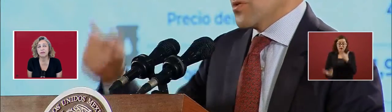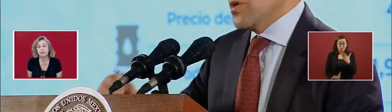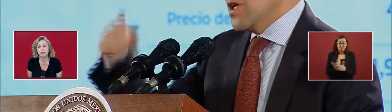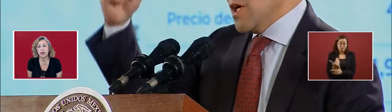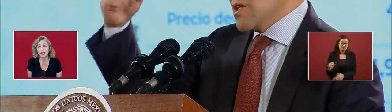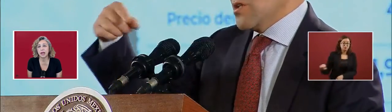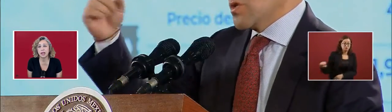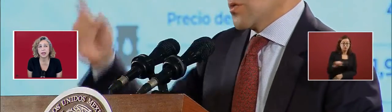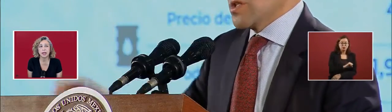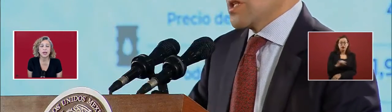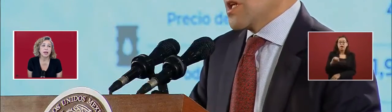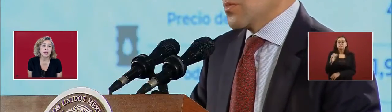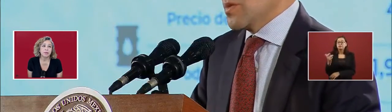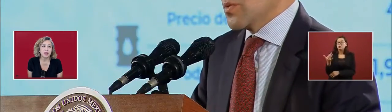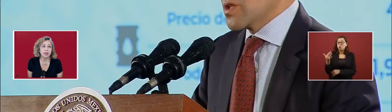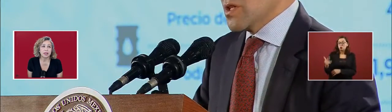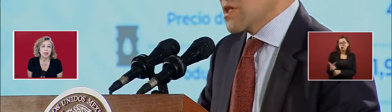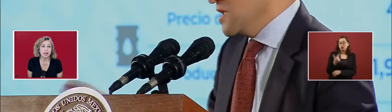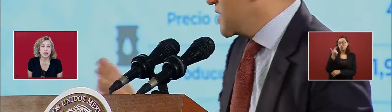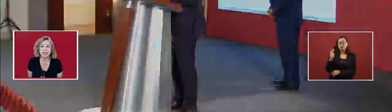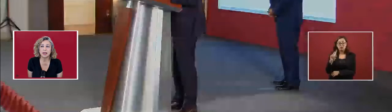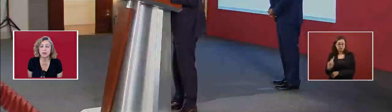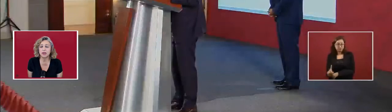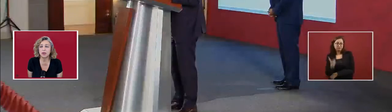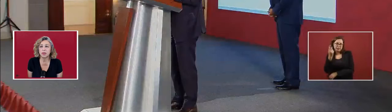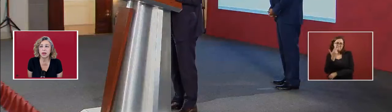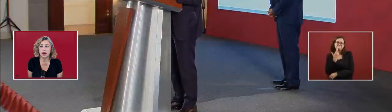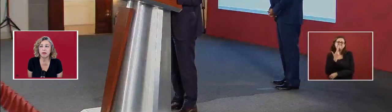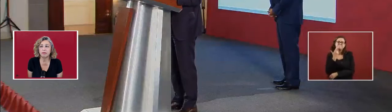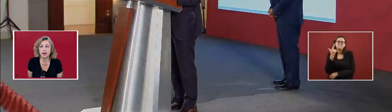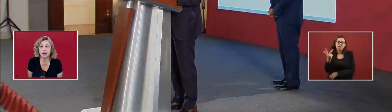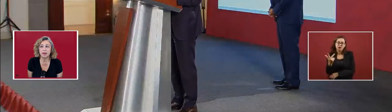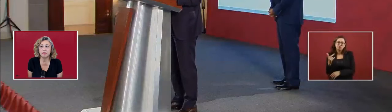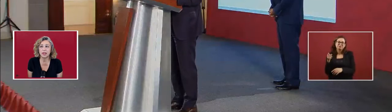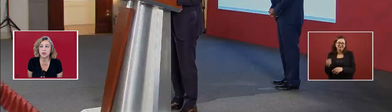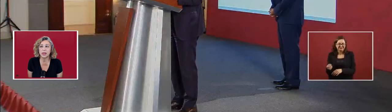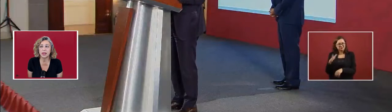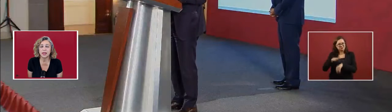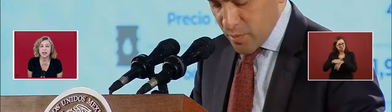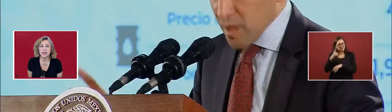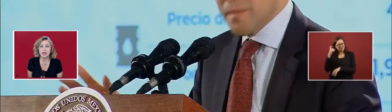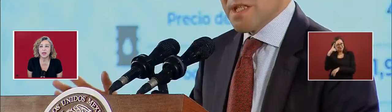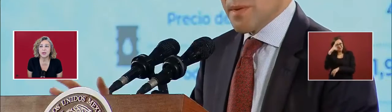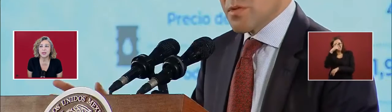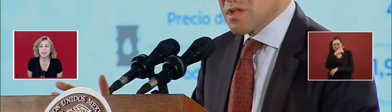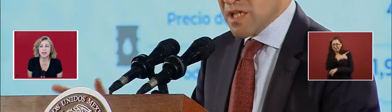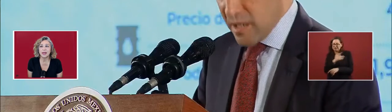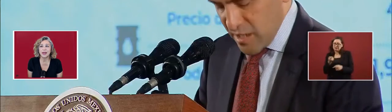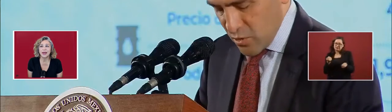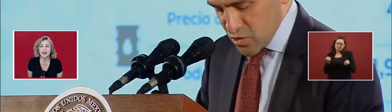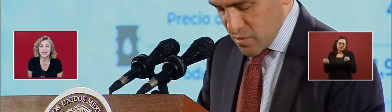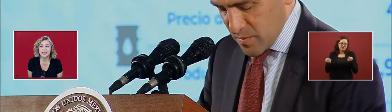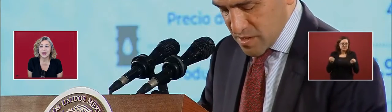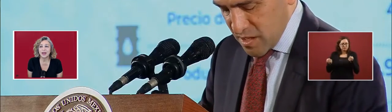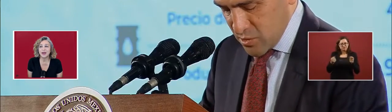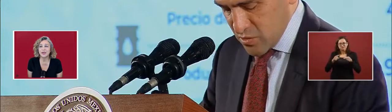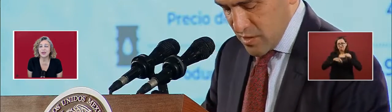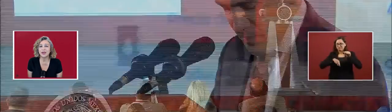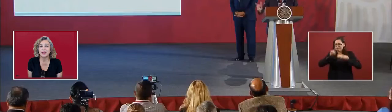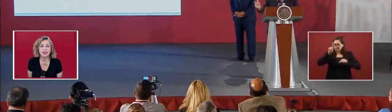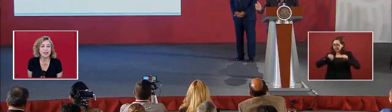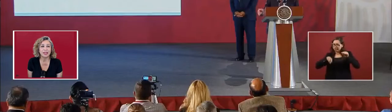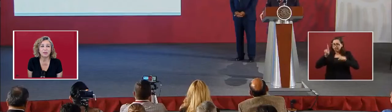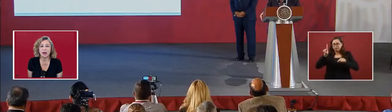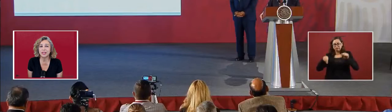median of 49. Because it had something to do with the fighting between the US and China.